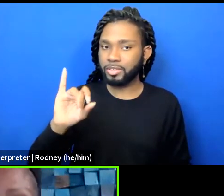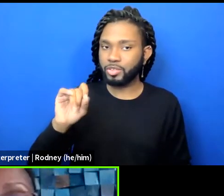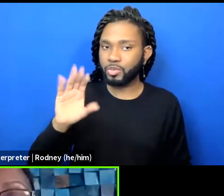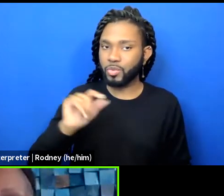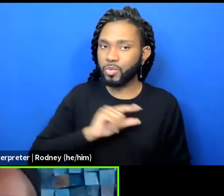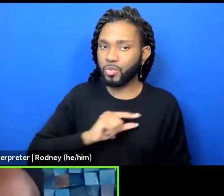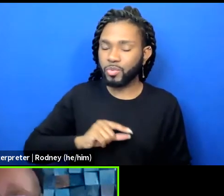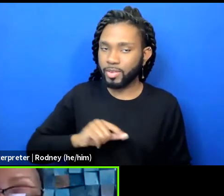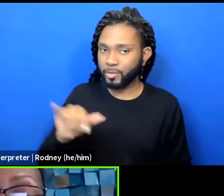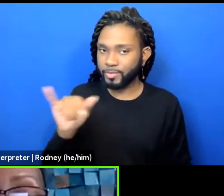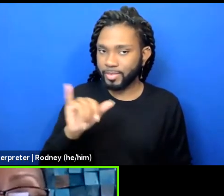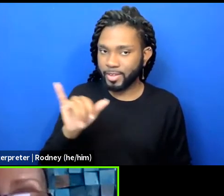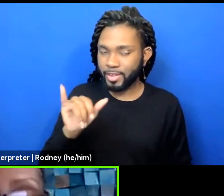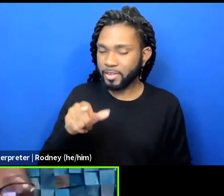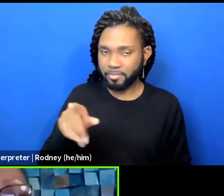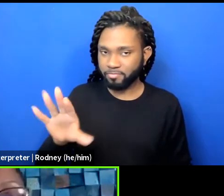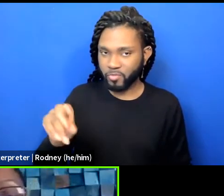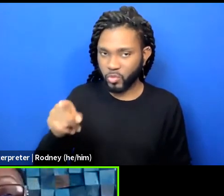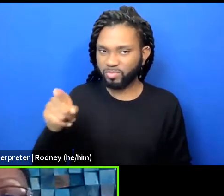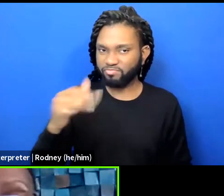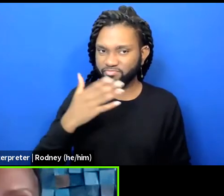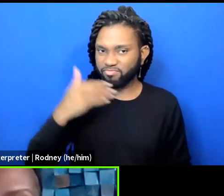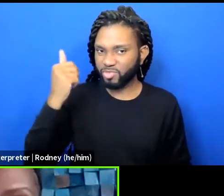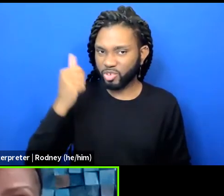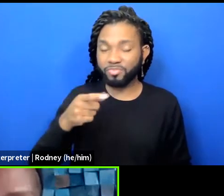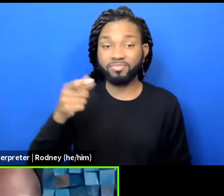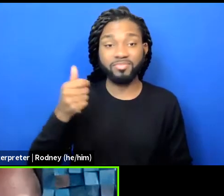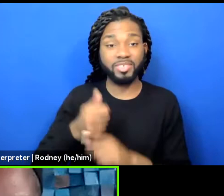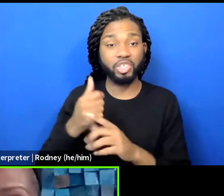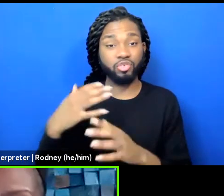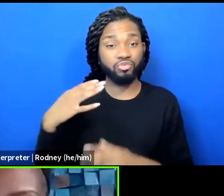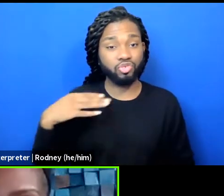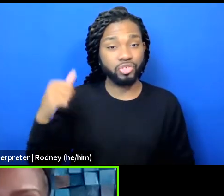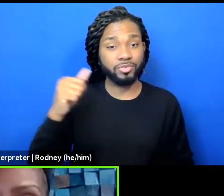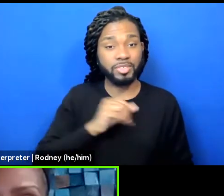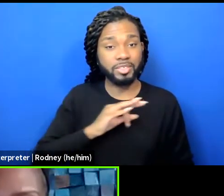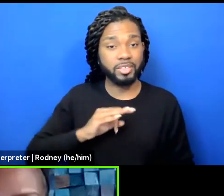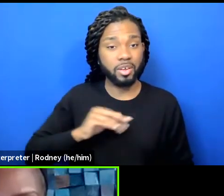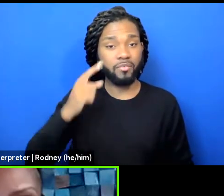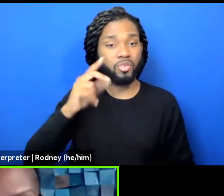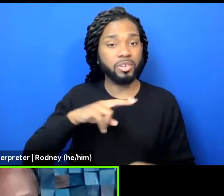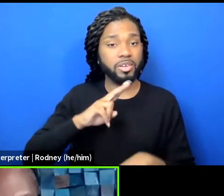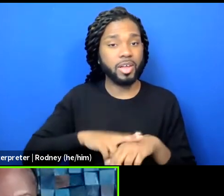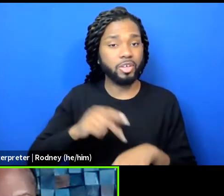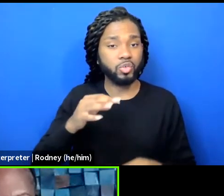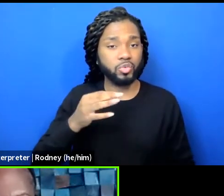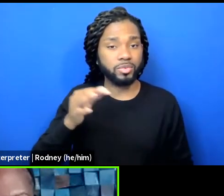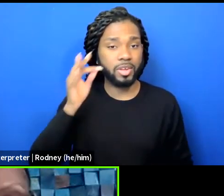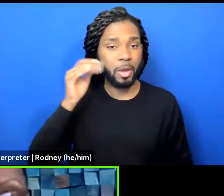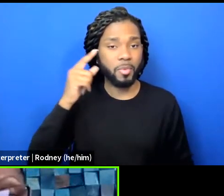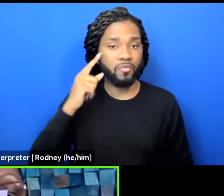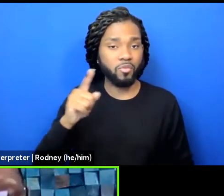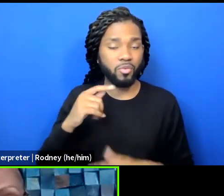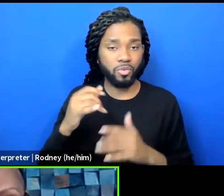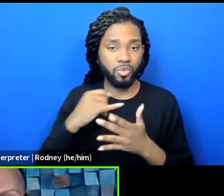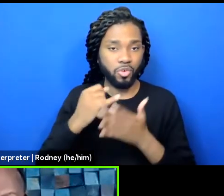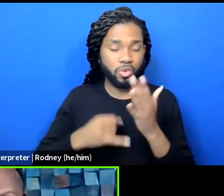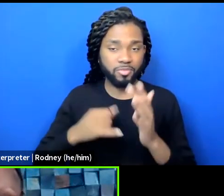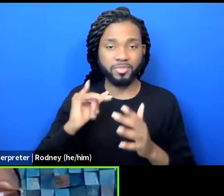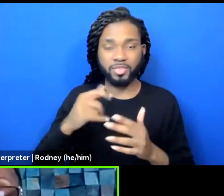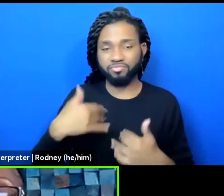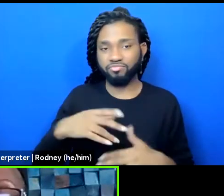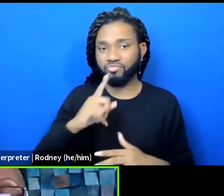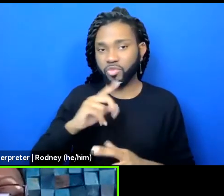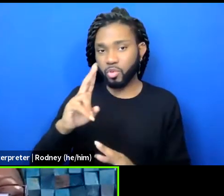were wondering. No, no. He's something better. He's the chief of staff of the National Endowment for the Arts. It's an honor for